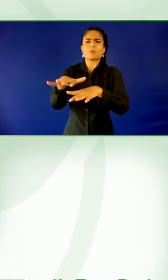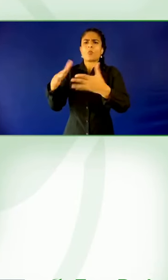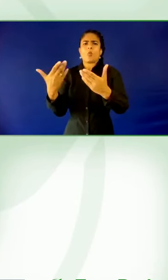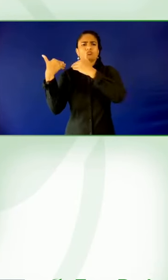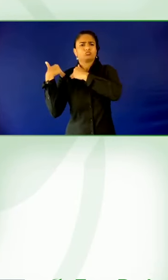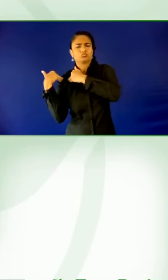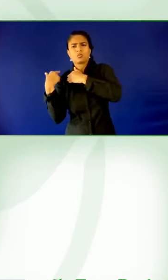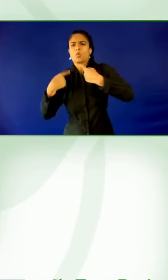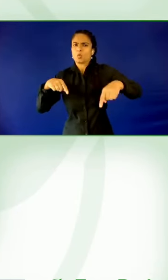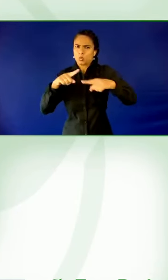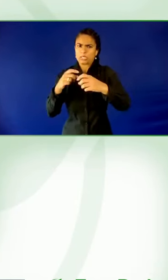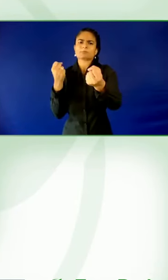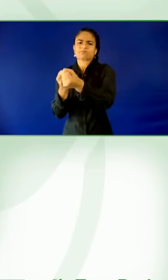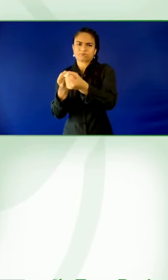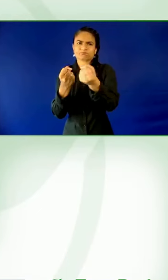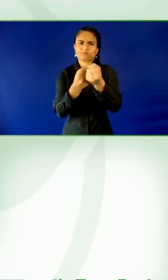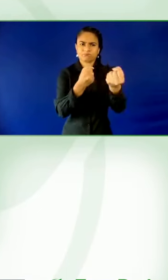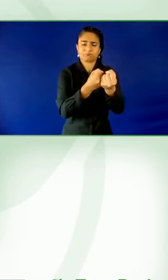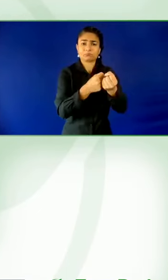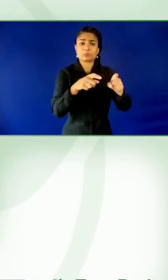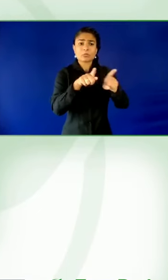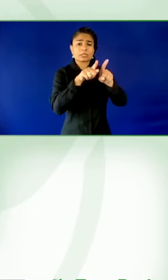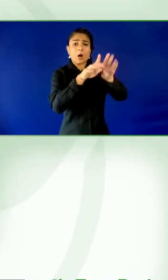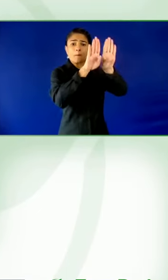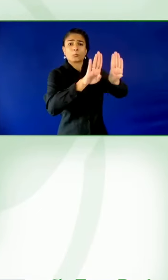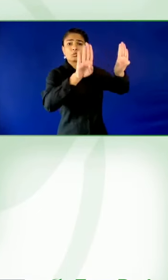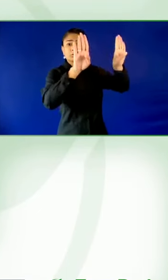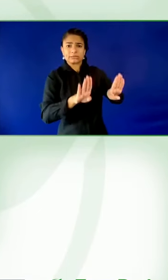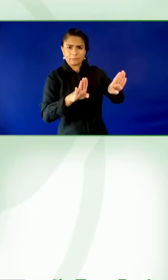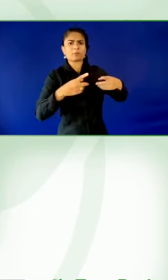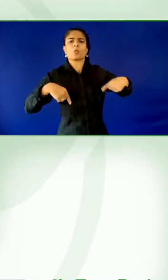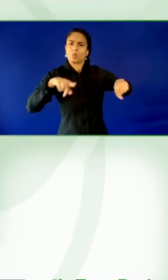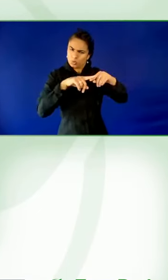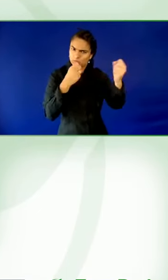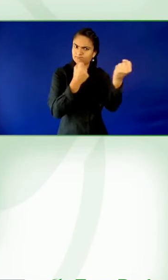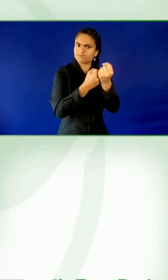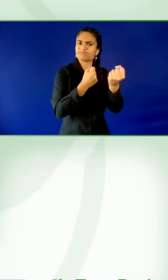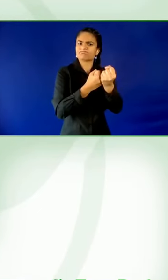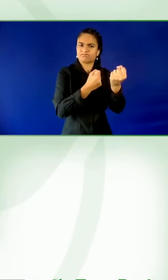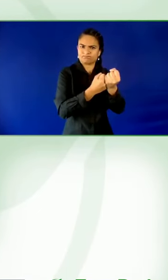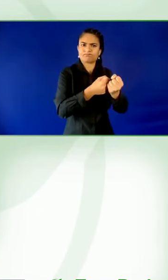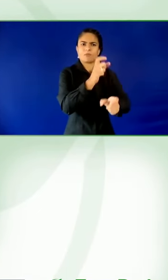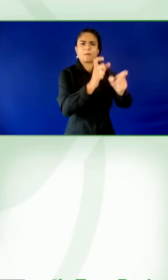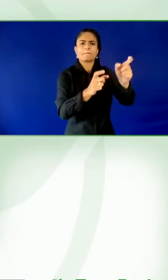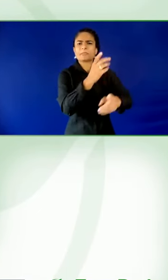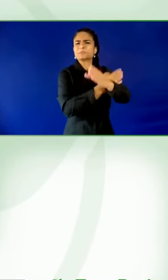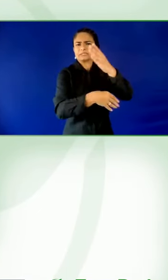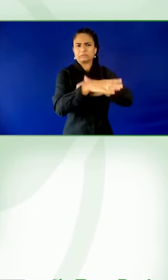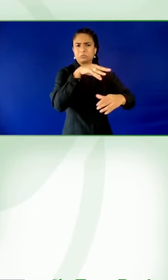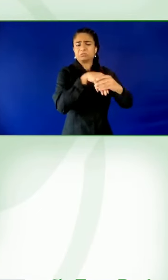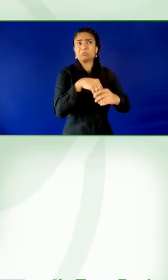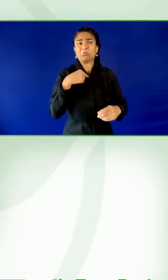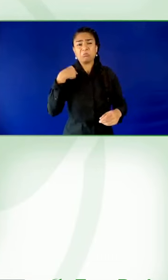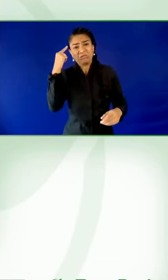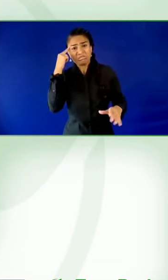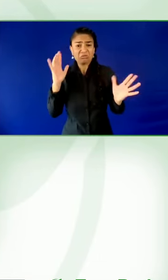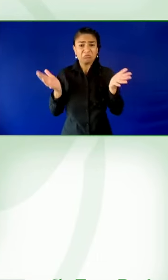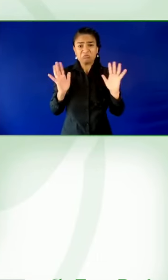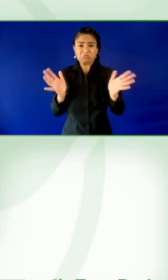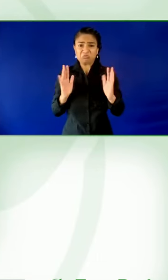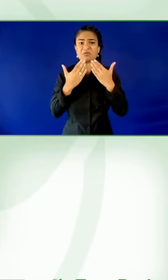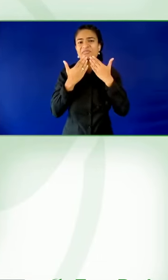Thanks, Oksana. How can people find out more about the event in March? Well, there'll be